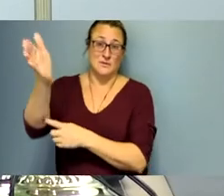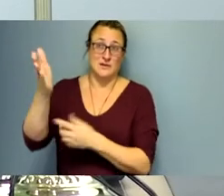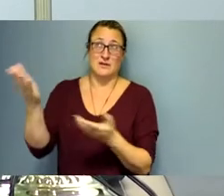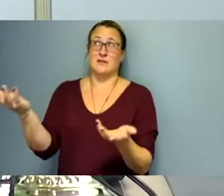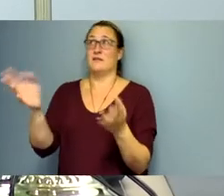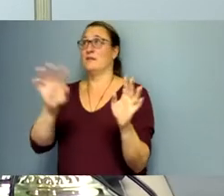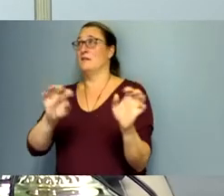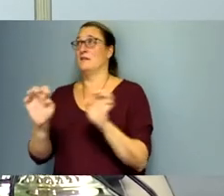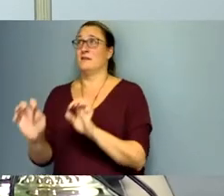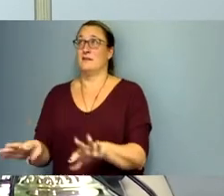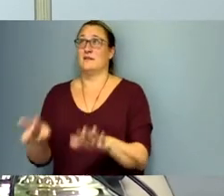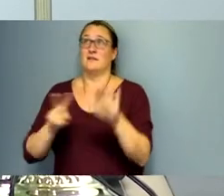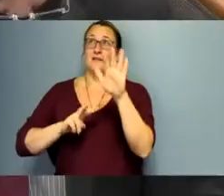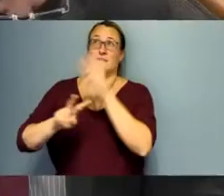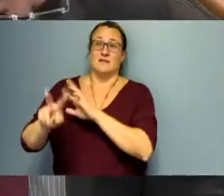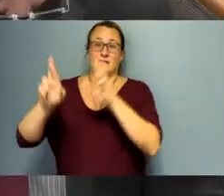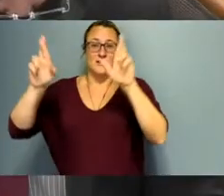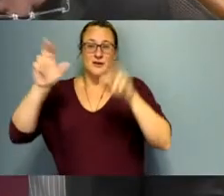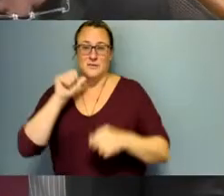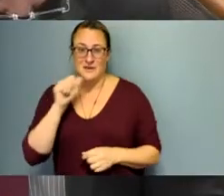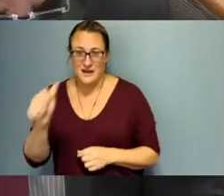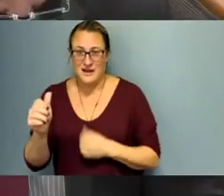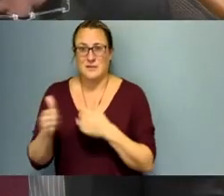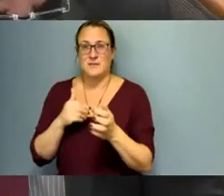so hopefully not but thank you for everything you've done